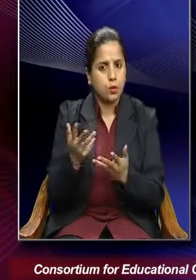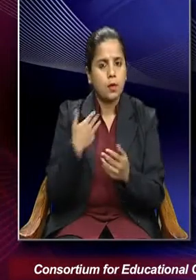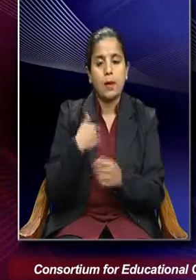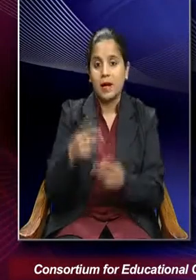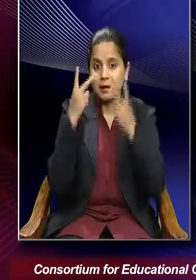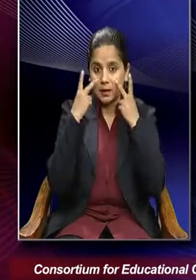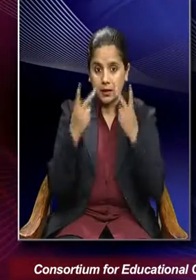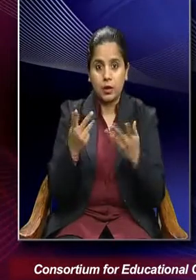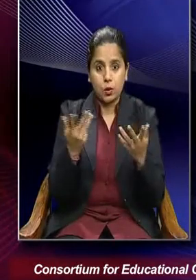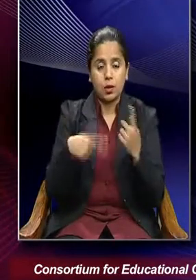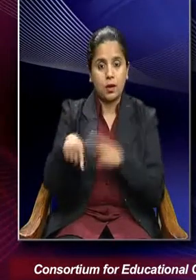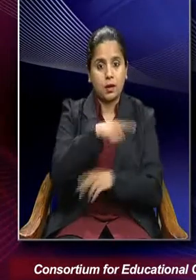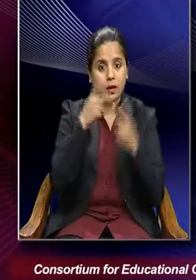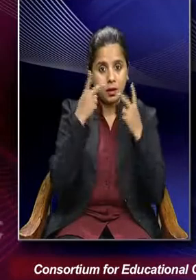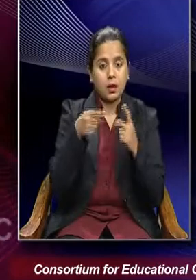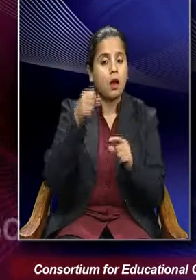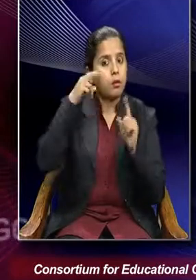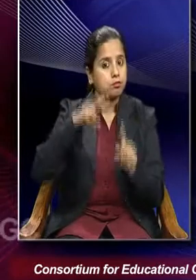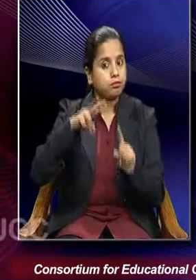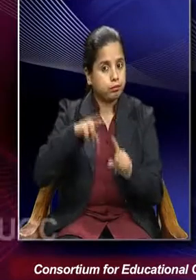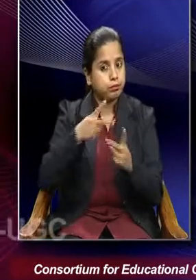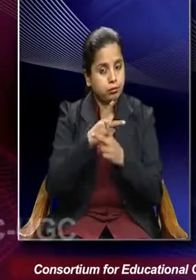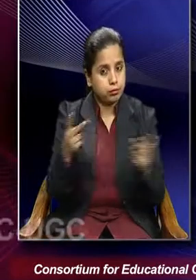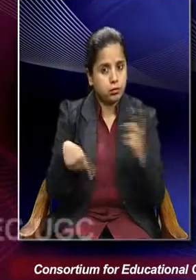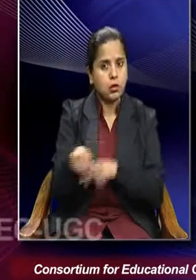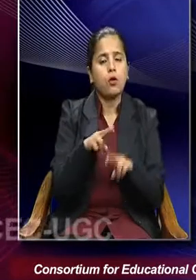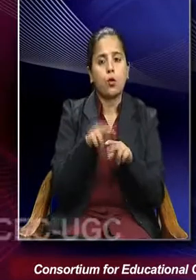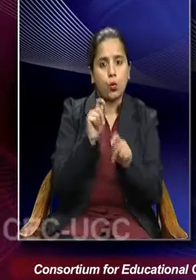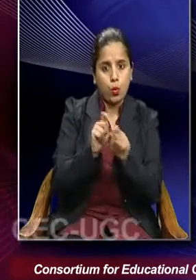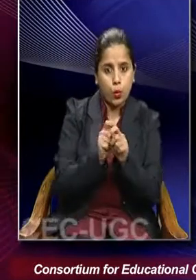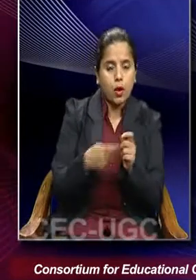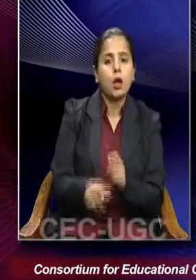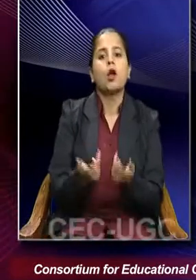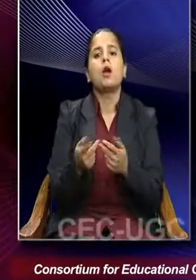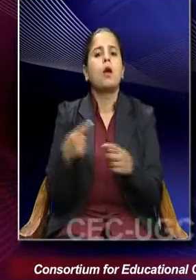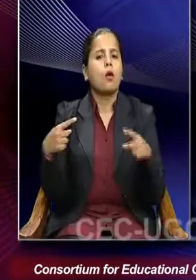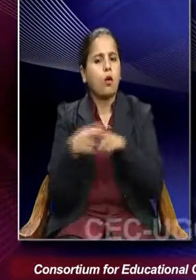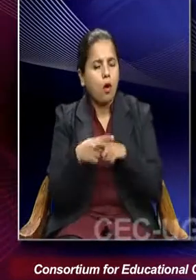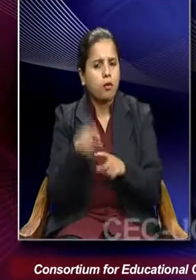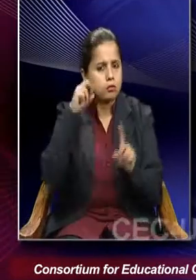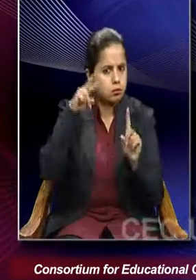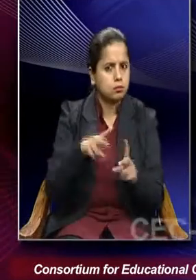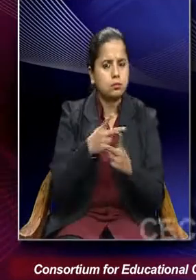So we see that through these perspectives, the functional, the conflict perspective,